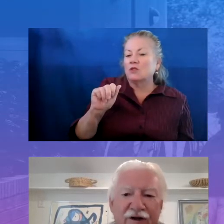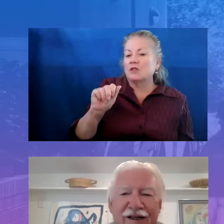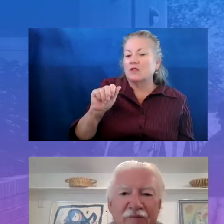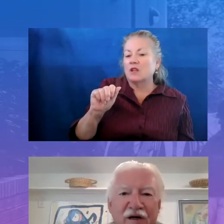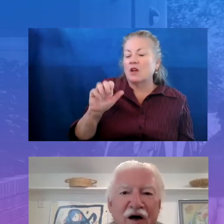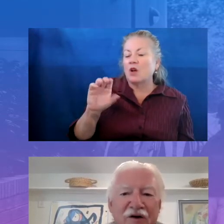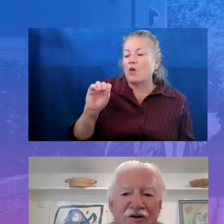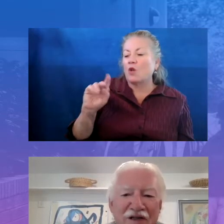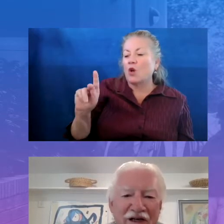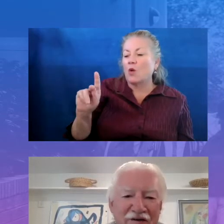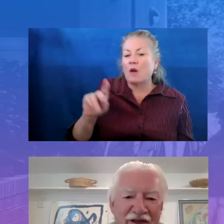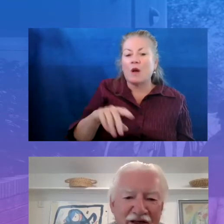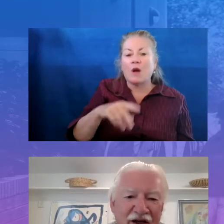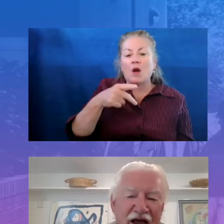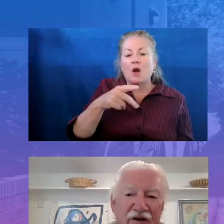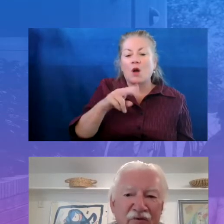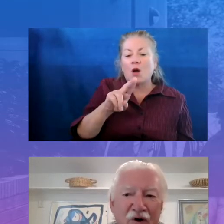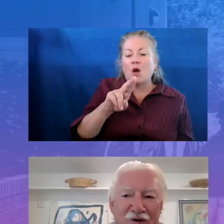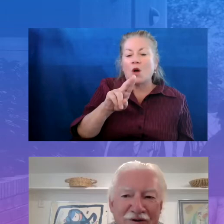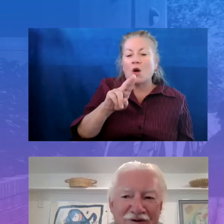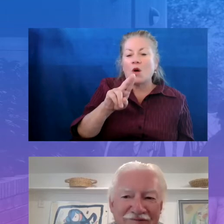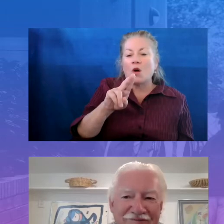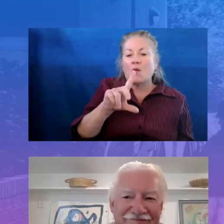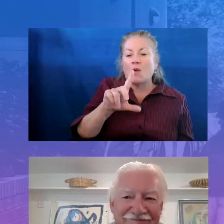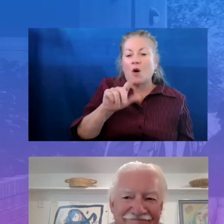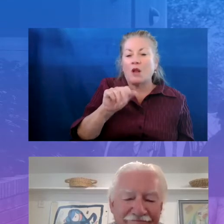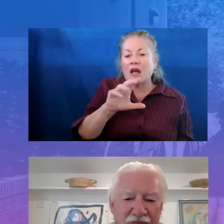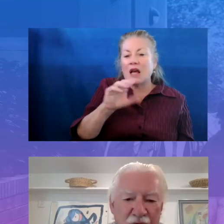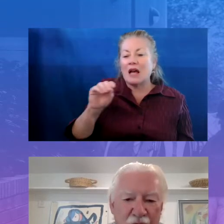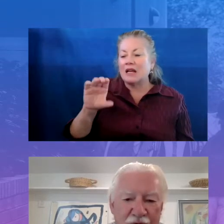please share a little bit about yourselves and your roles.